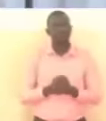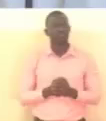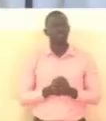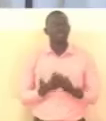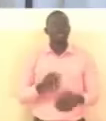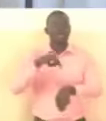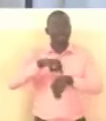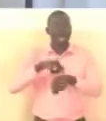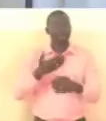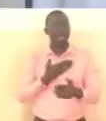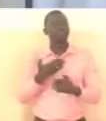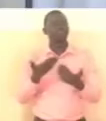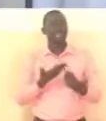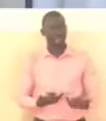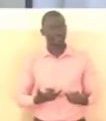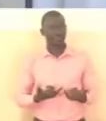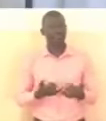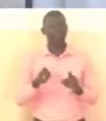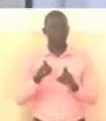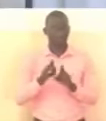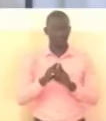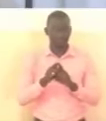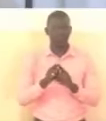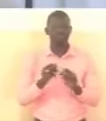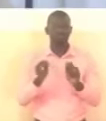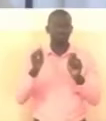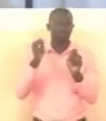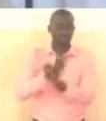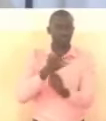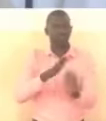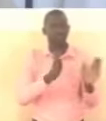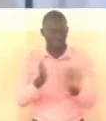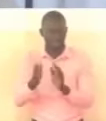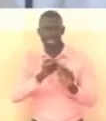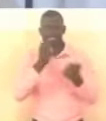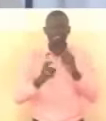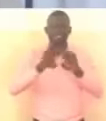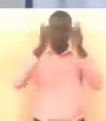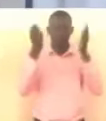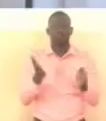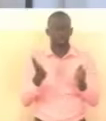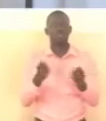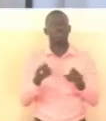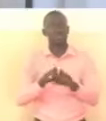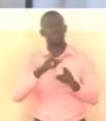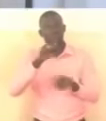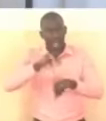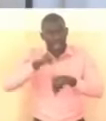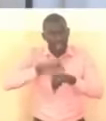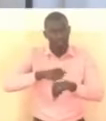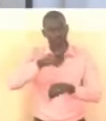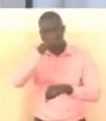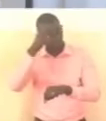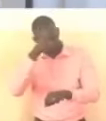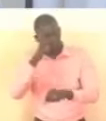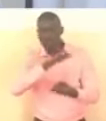the time has come to transit from mere planning and restructuring to hard work and output